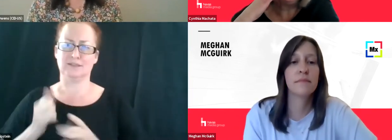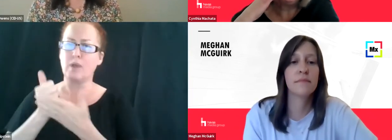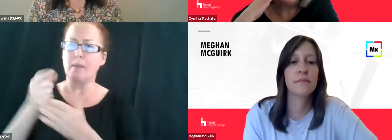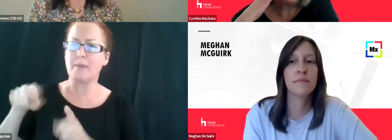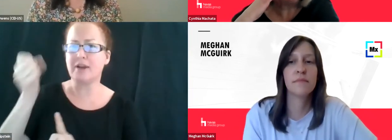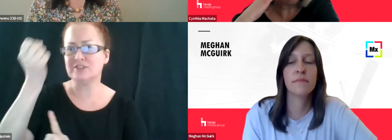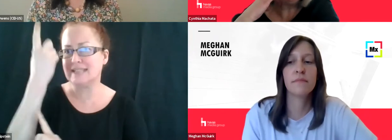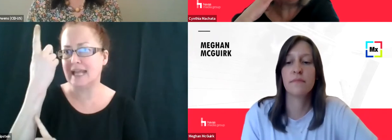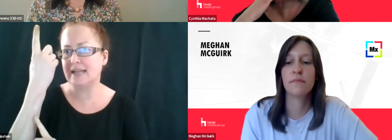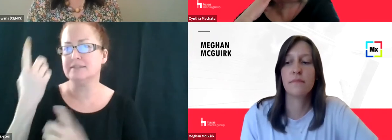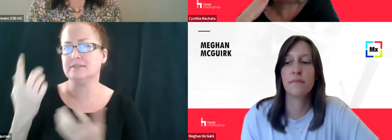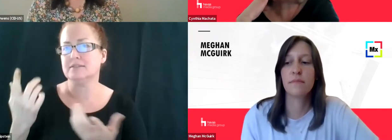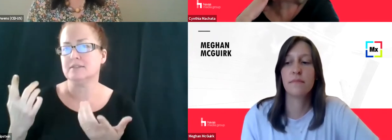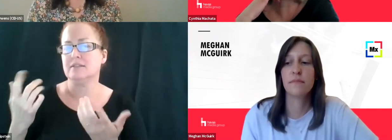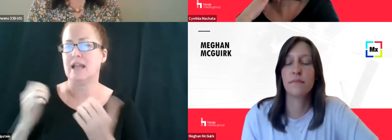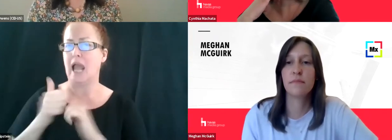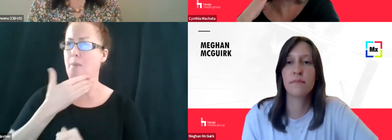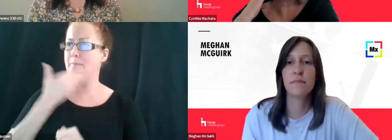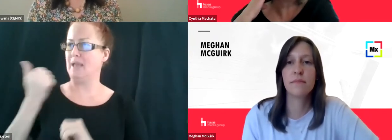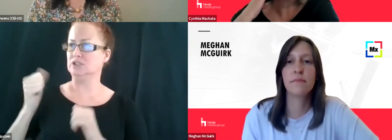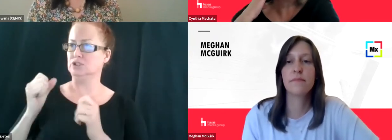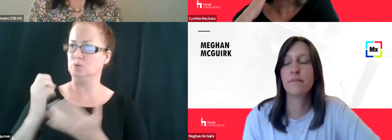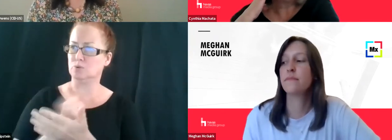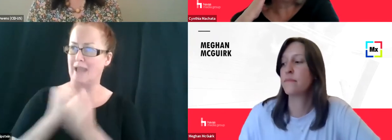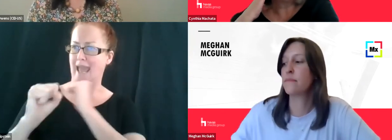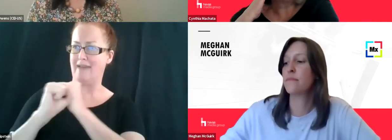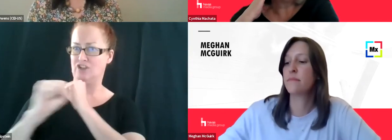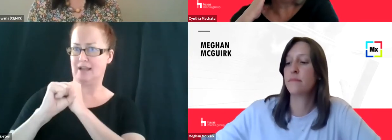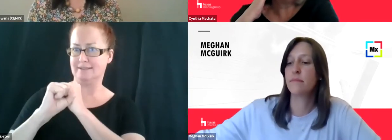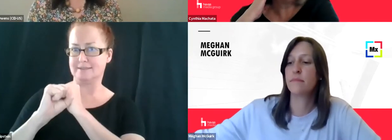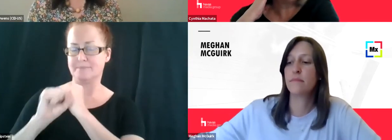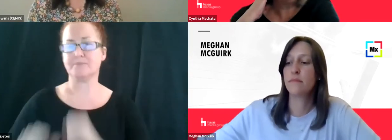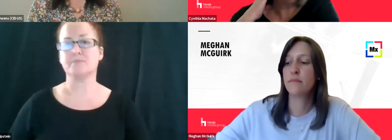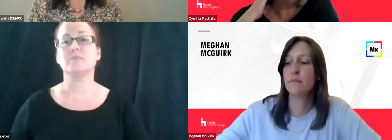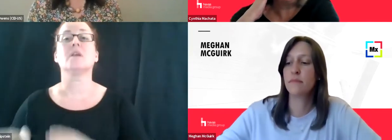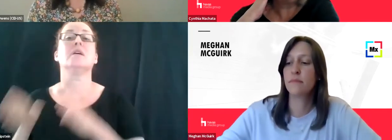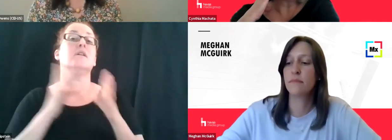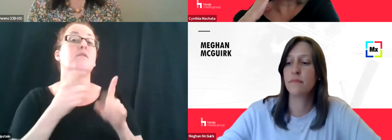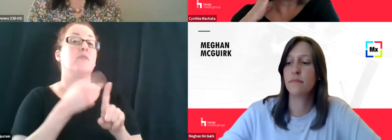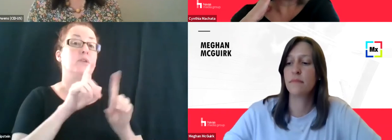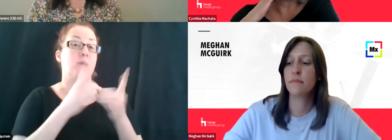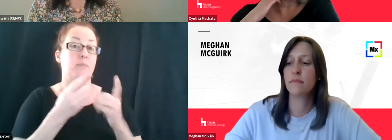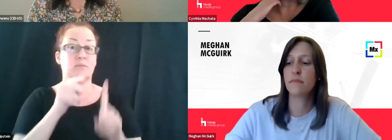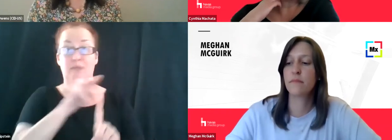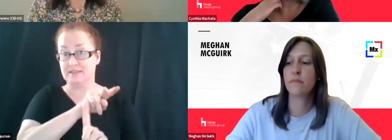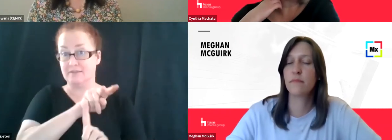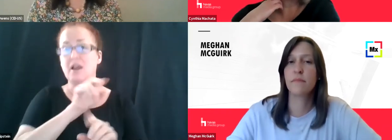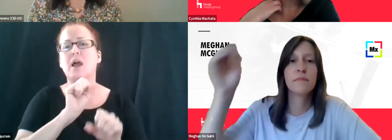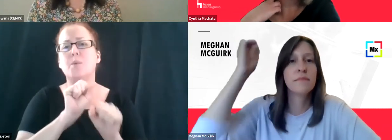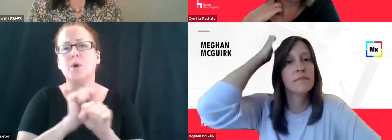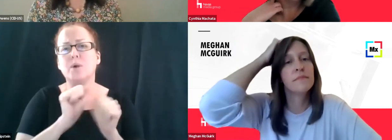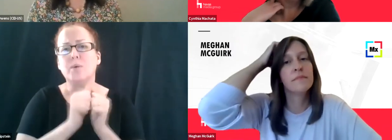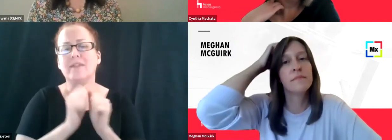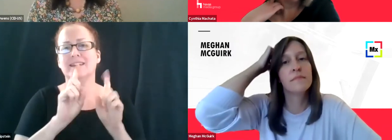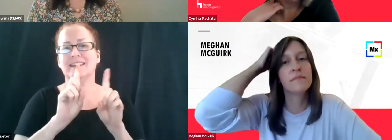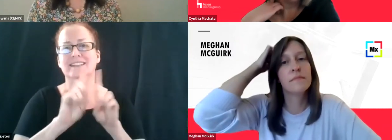what might be the best way to advertise in the marketplace. From a department standpoint, I get to work across a lot of different